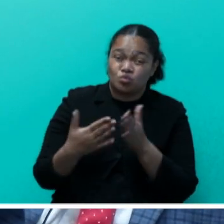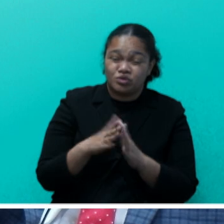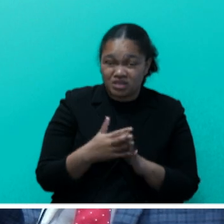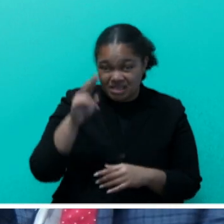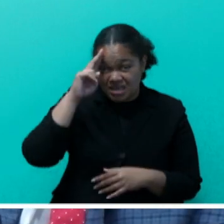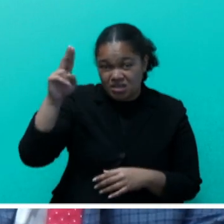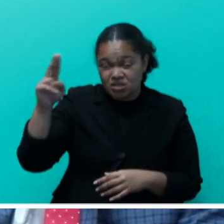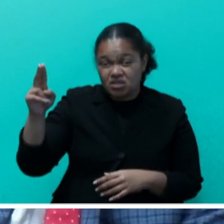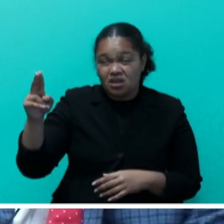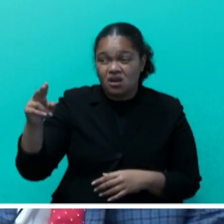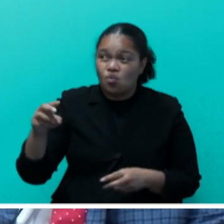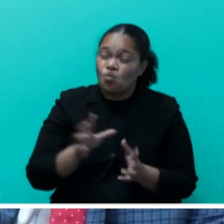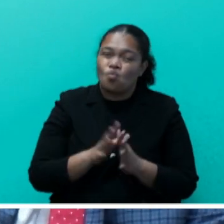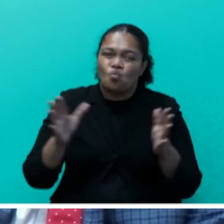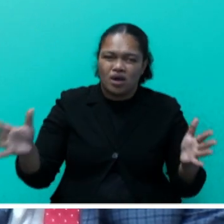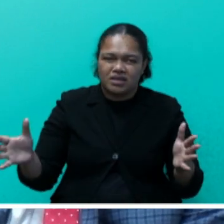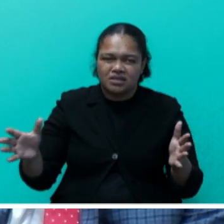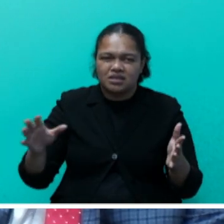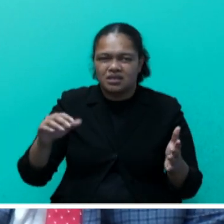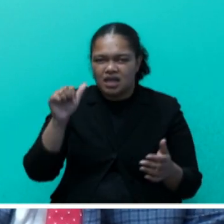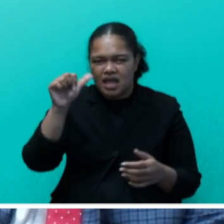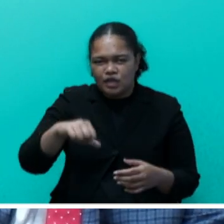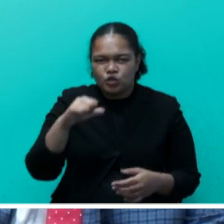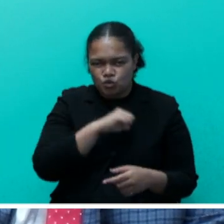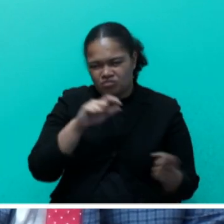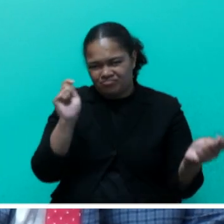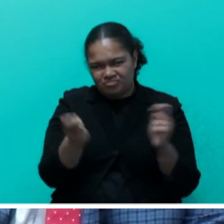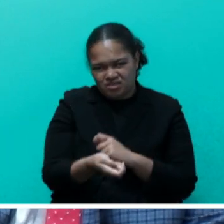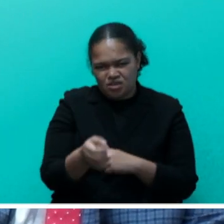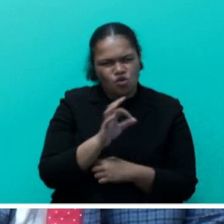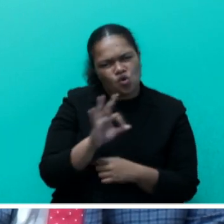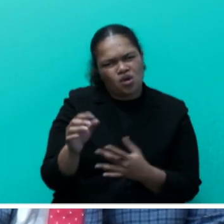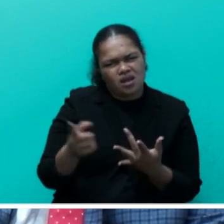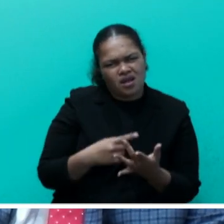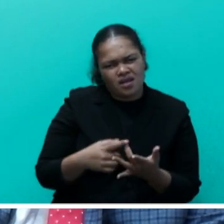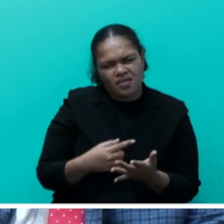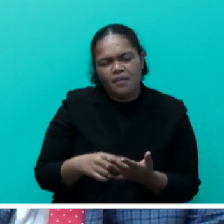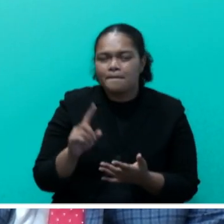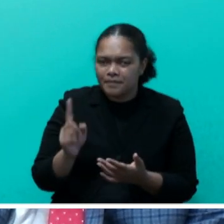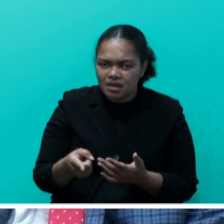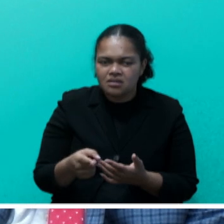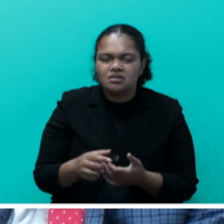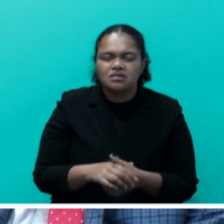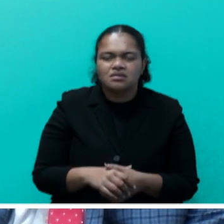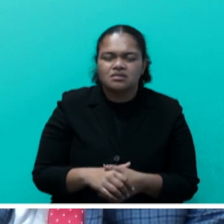change in attitude amongst our peoples here. I mean, not another task force, but just,